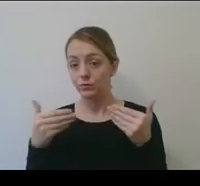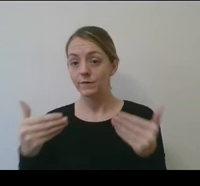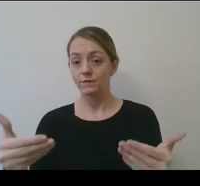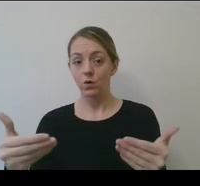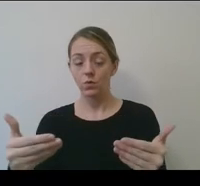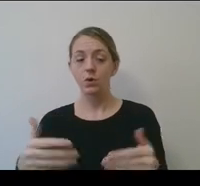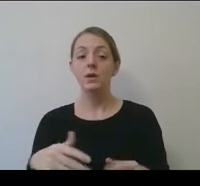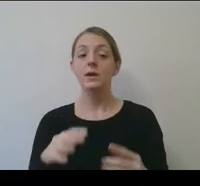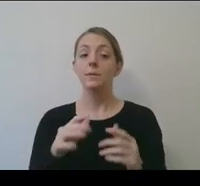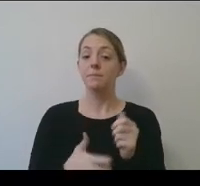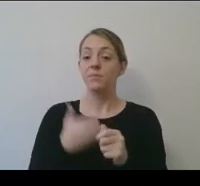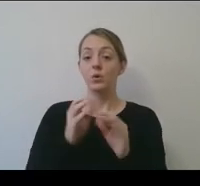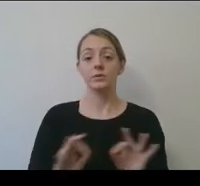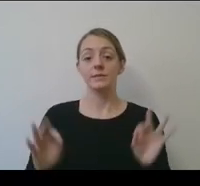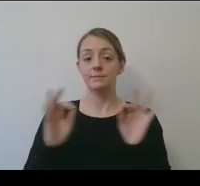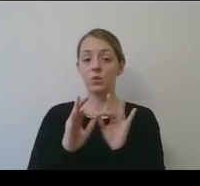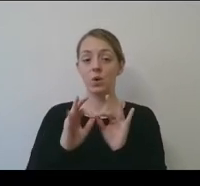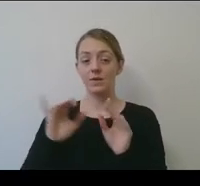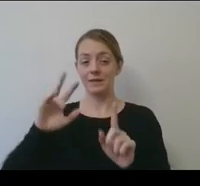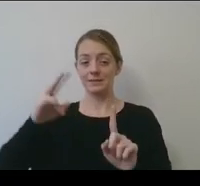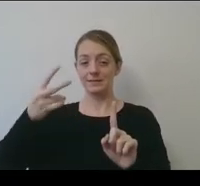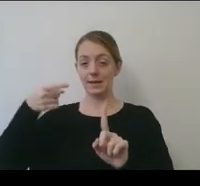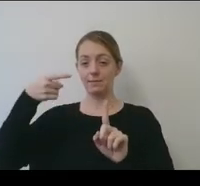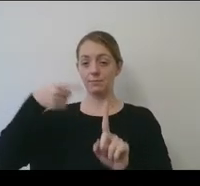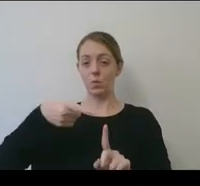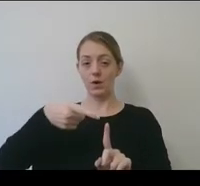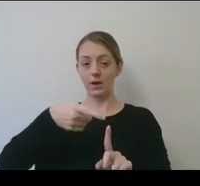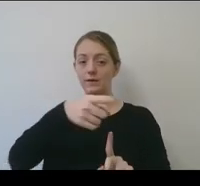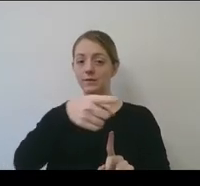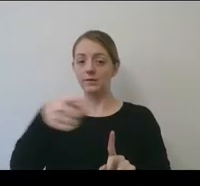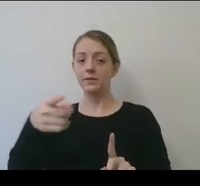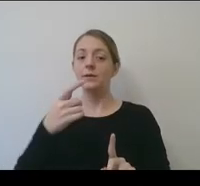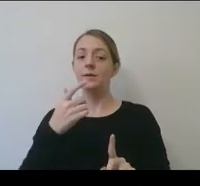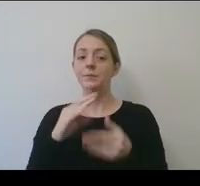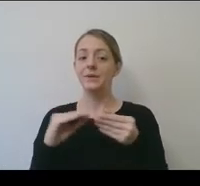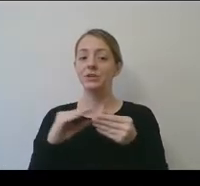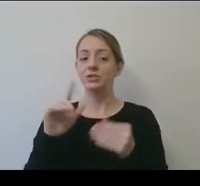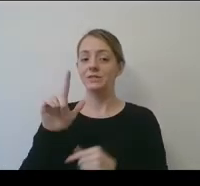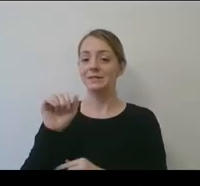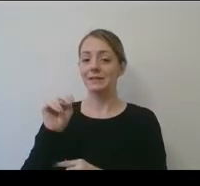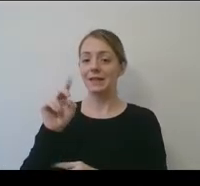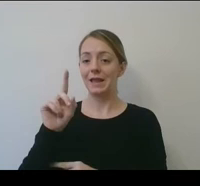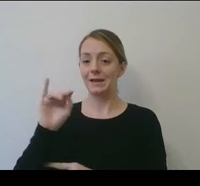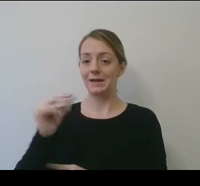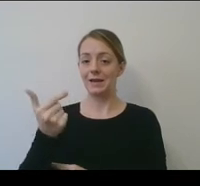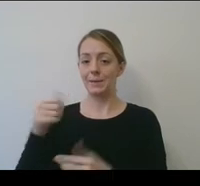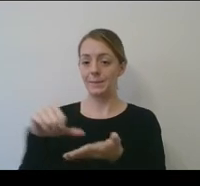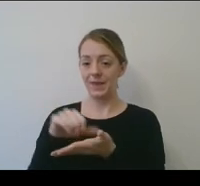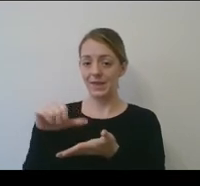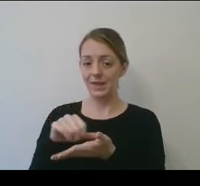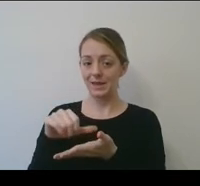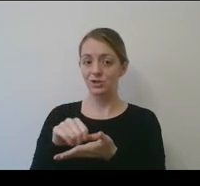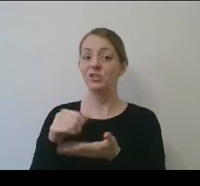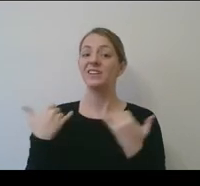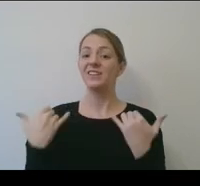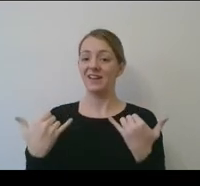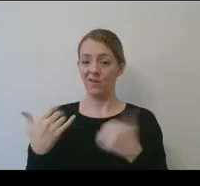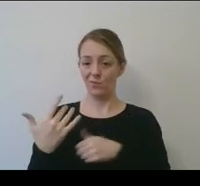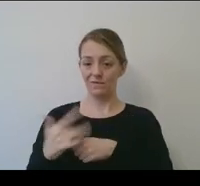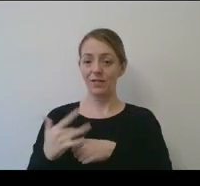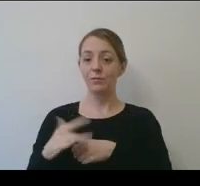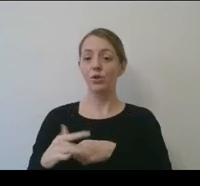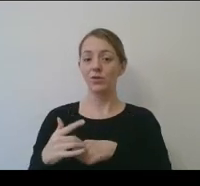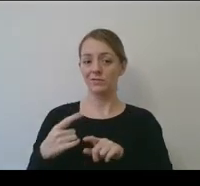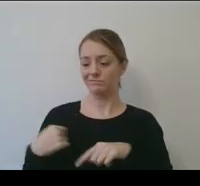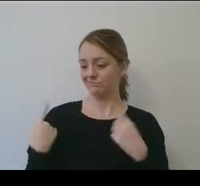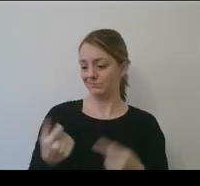is the second bullet point there where it talks about a landing page. That is live as of yesterday. And so if you want to know more